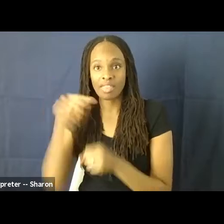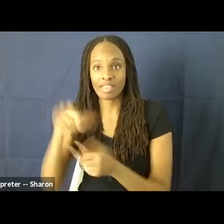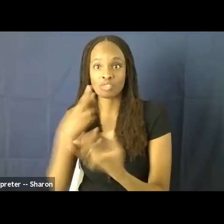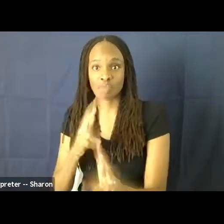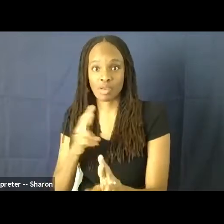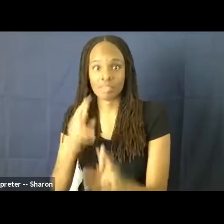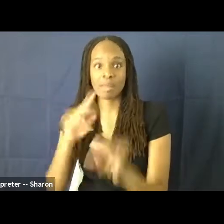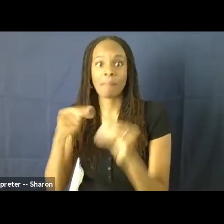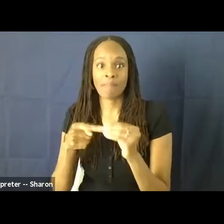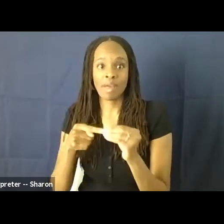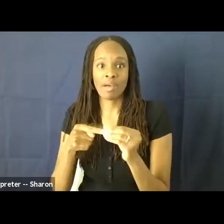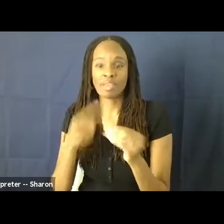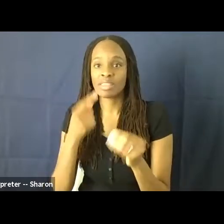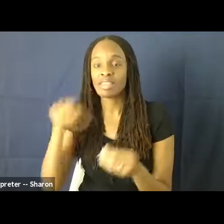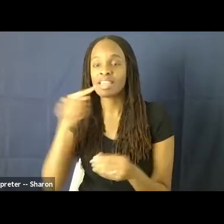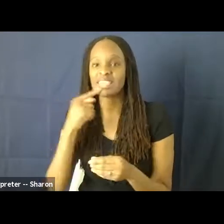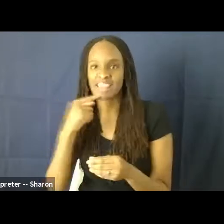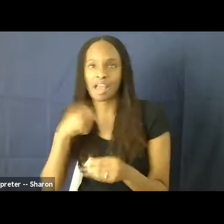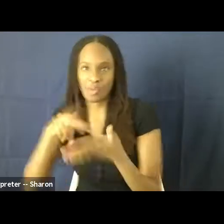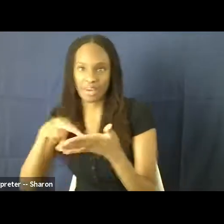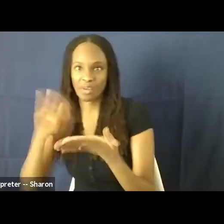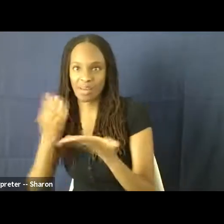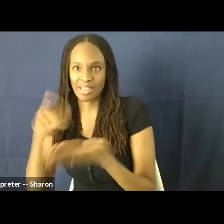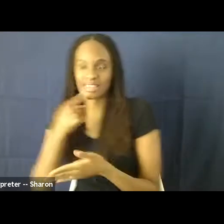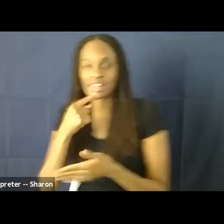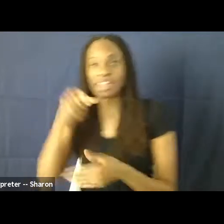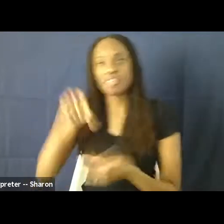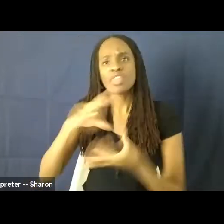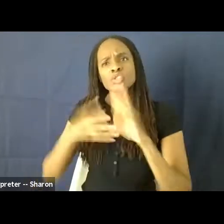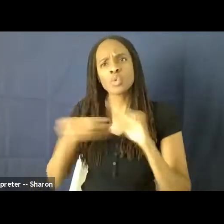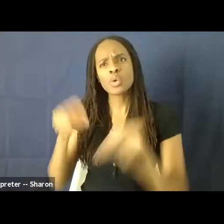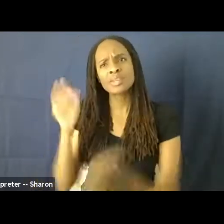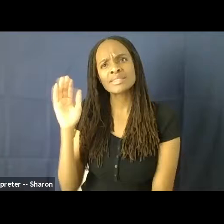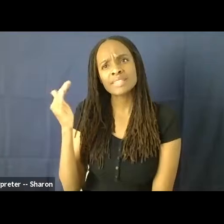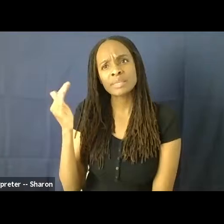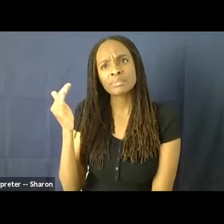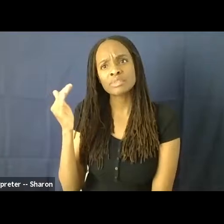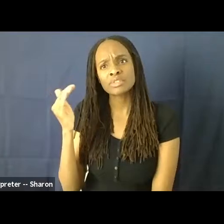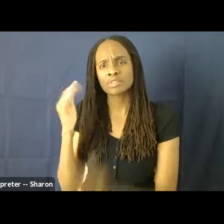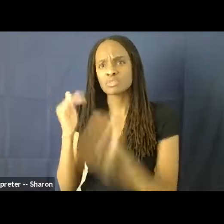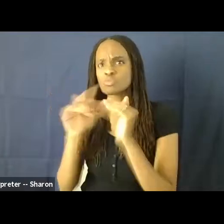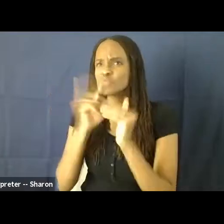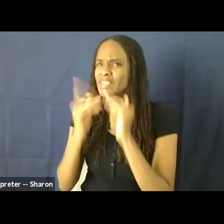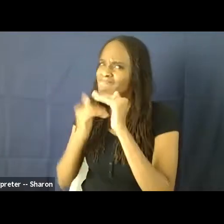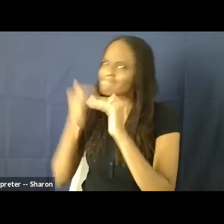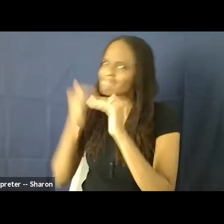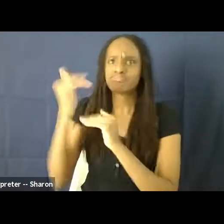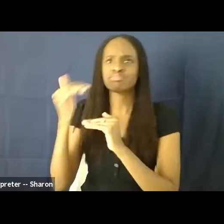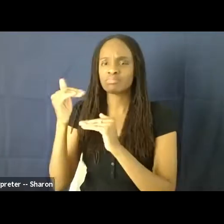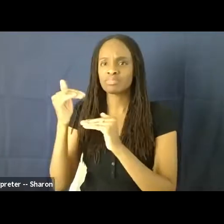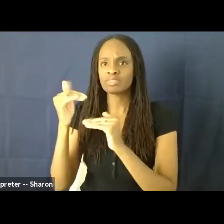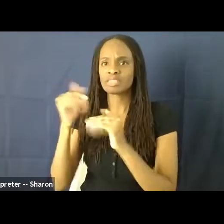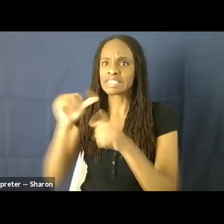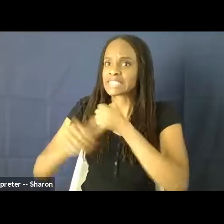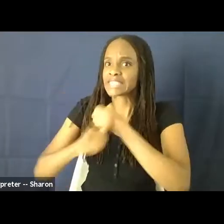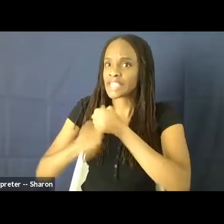This story, I'm reading this, sorry. This story seems to be to us exceedingly dangerous, note they use the word dangerous,